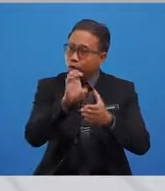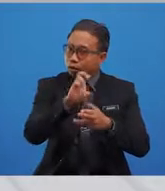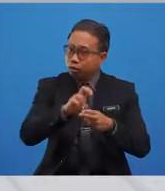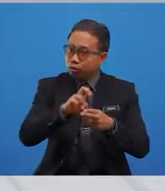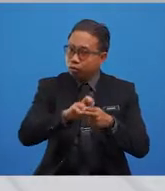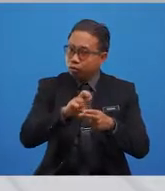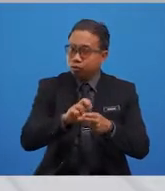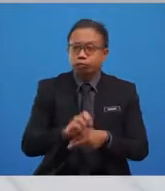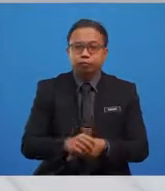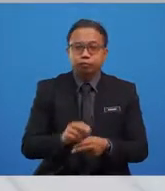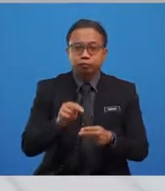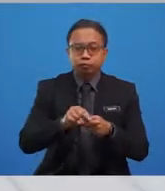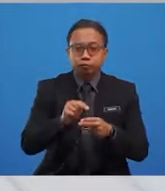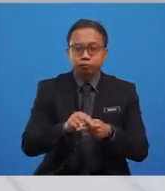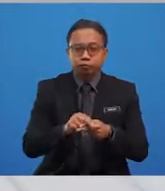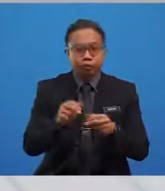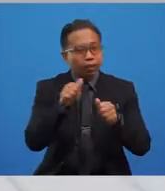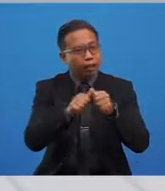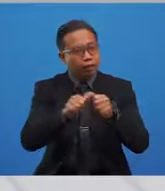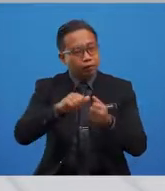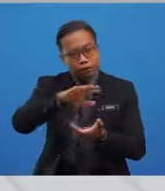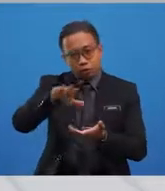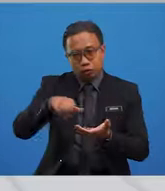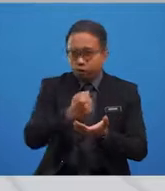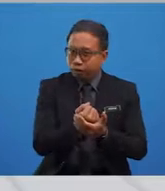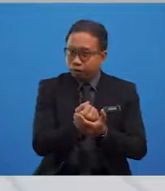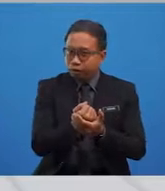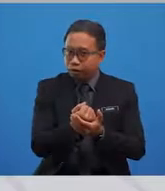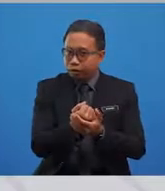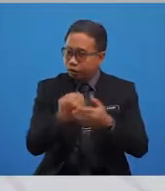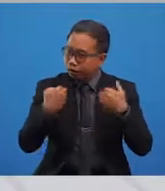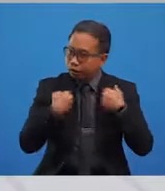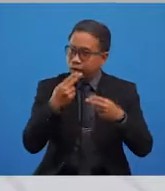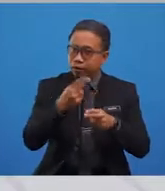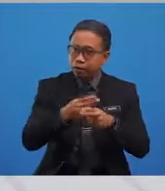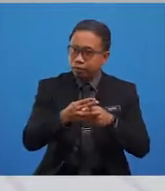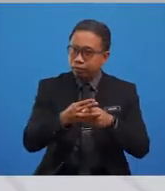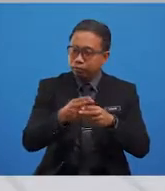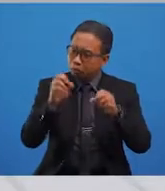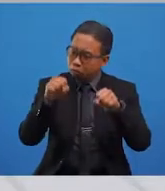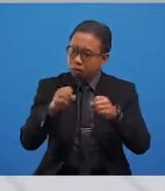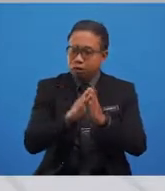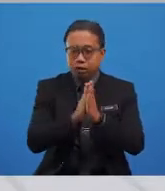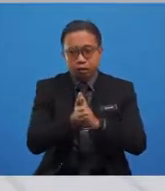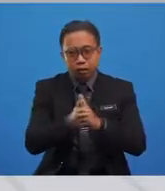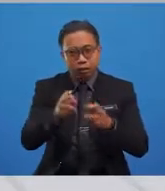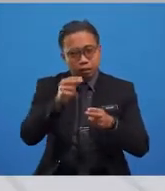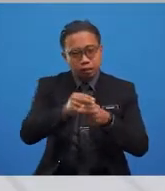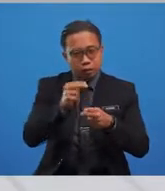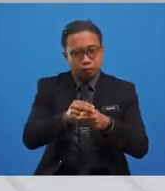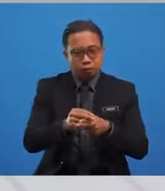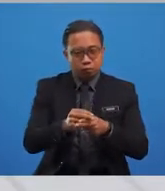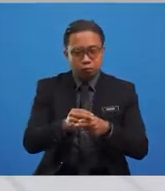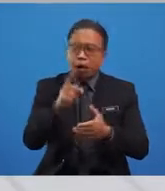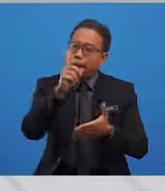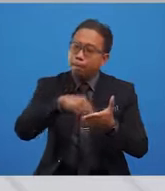Some would say that everything, everything that has a name can be nouns. So, it doesn't